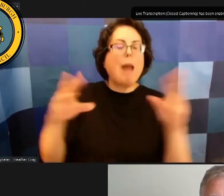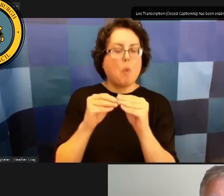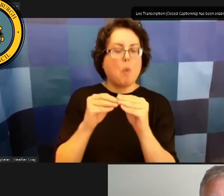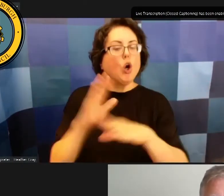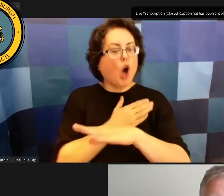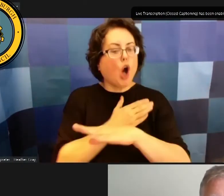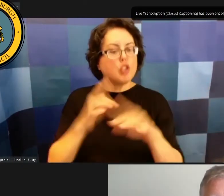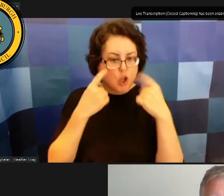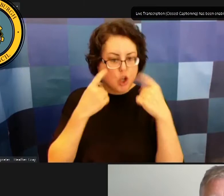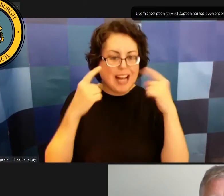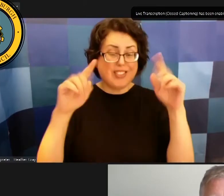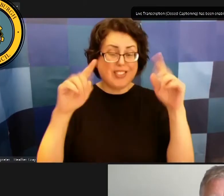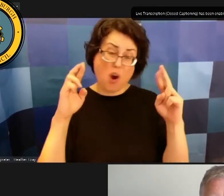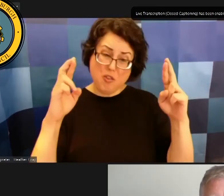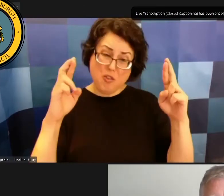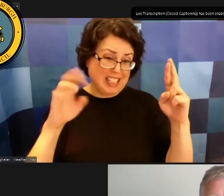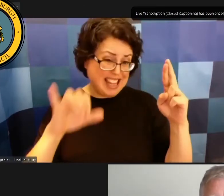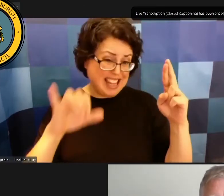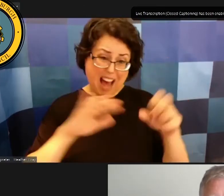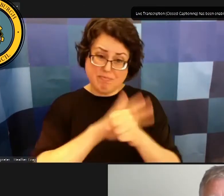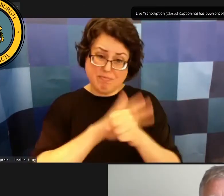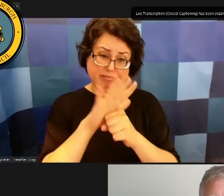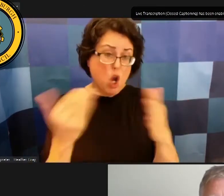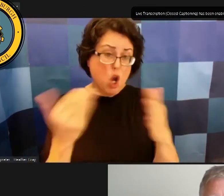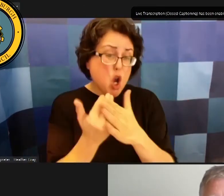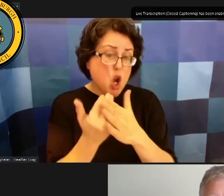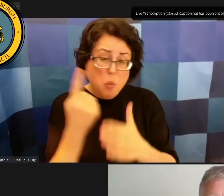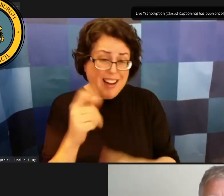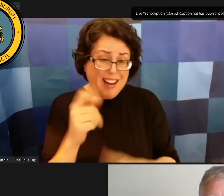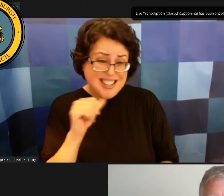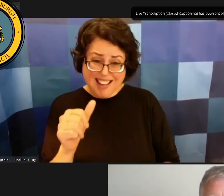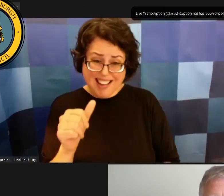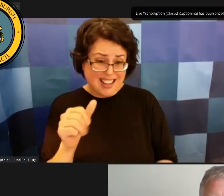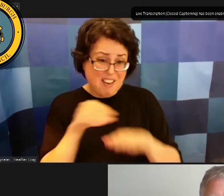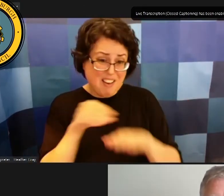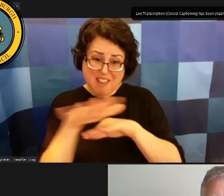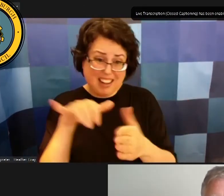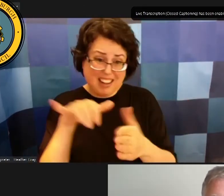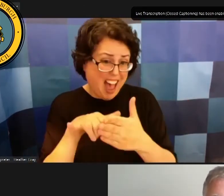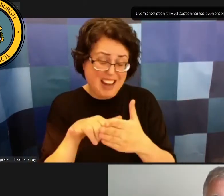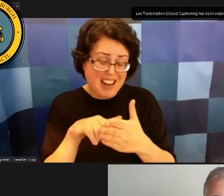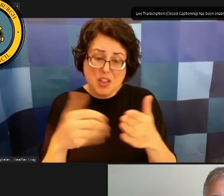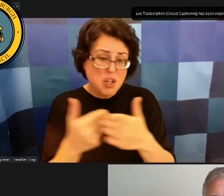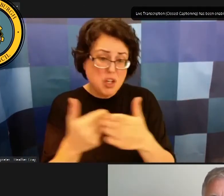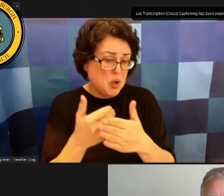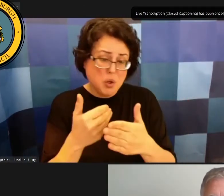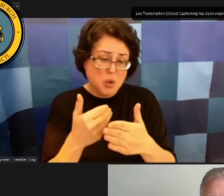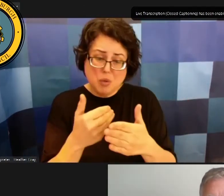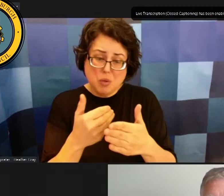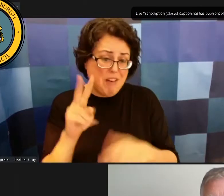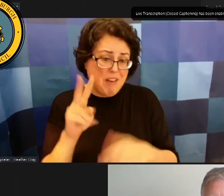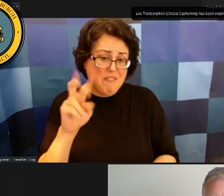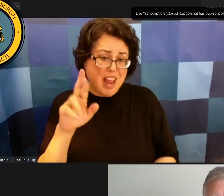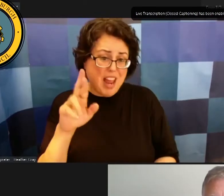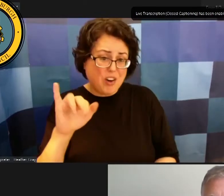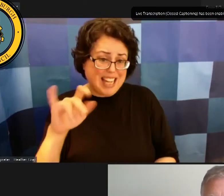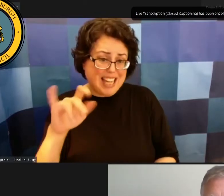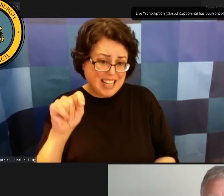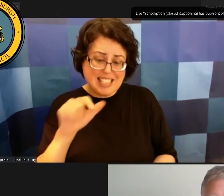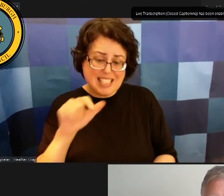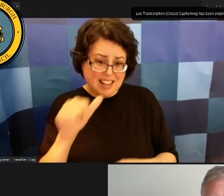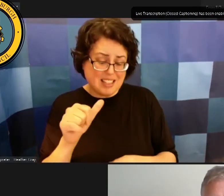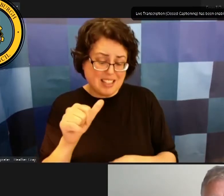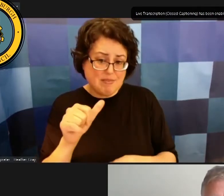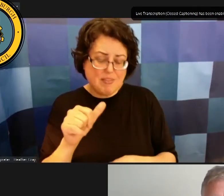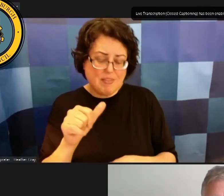variant doesn't the new variant doesn't affect that um but uh we will i guess we will wait and see the maulers where's the maulers